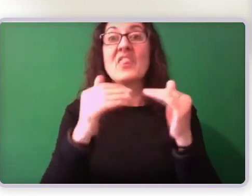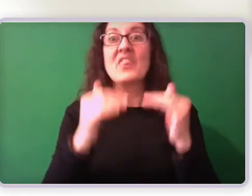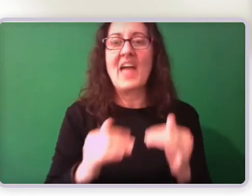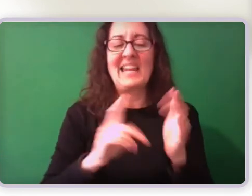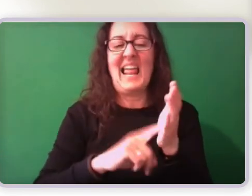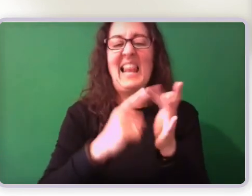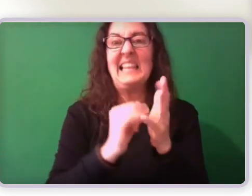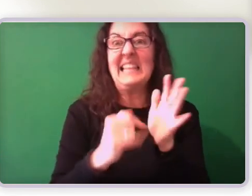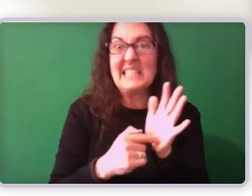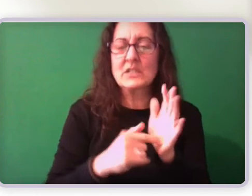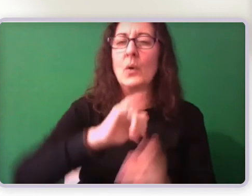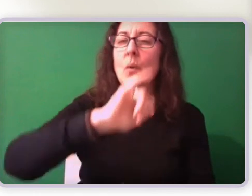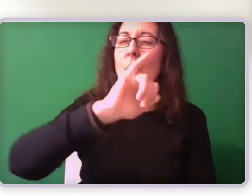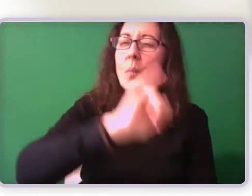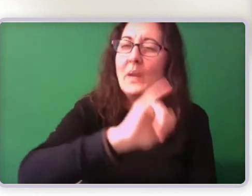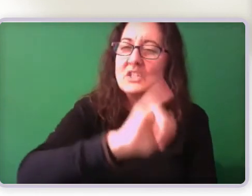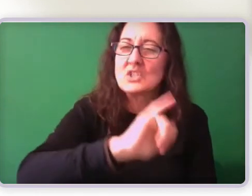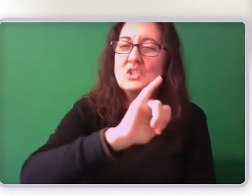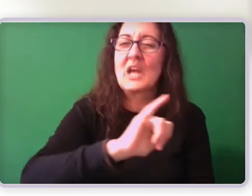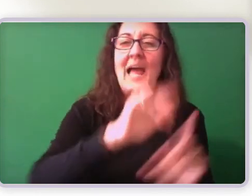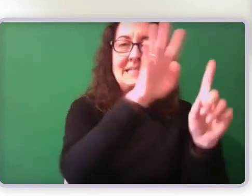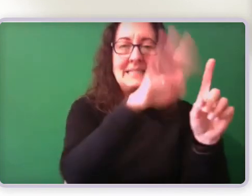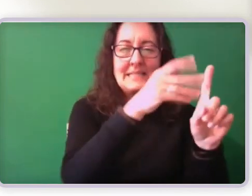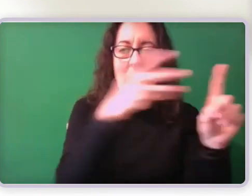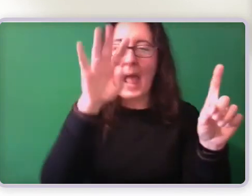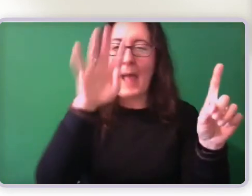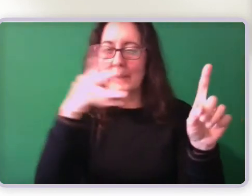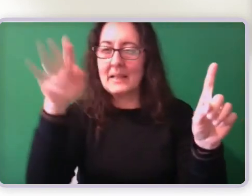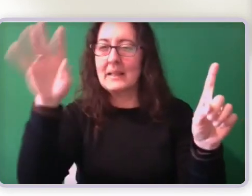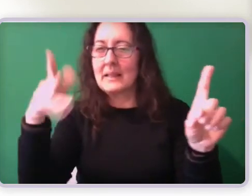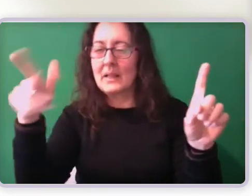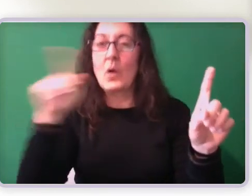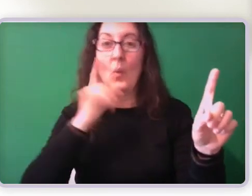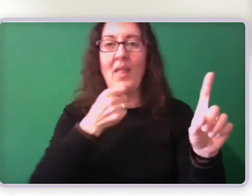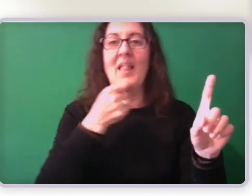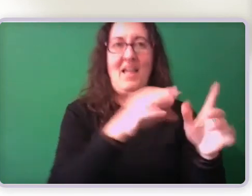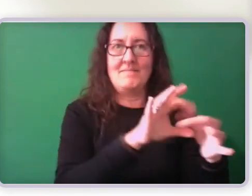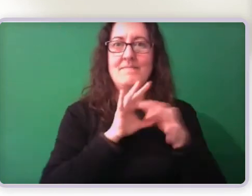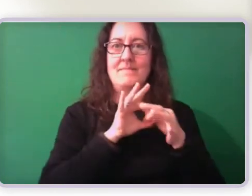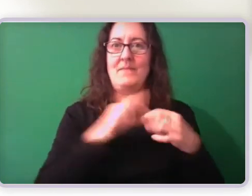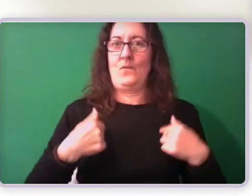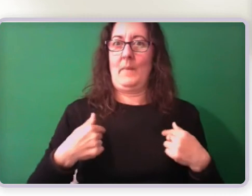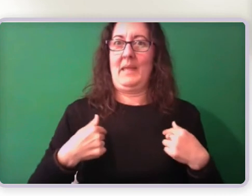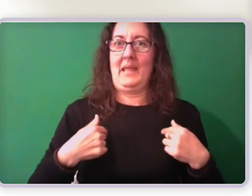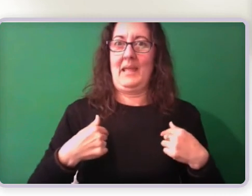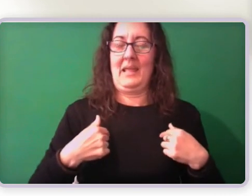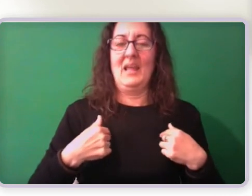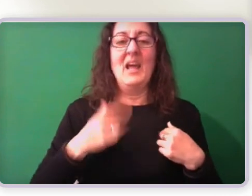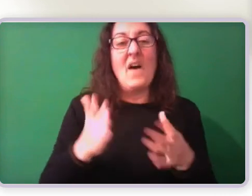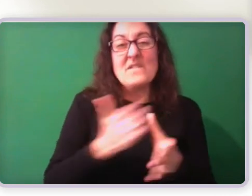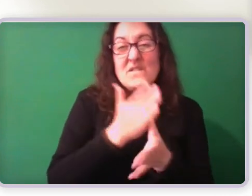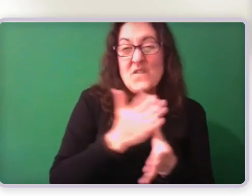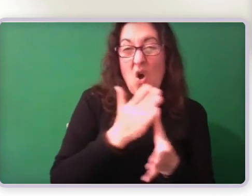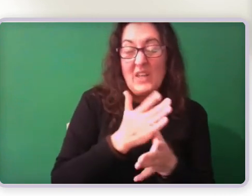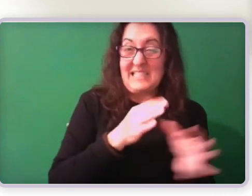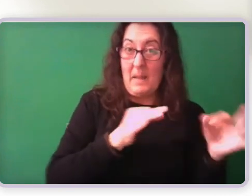earlier, are an opaque and difficult instrument to engage with. We're hoping